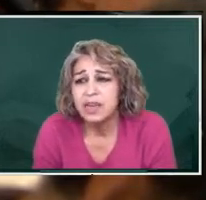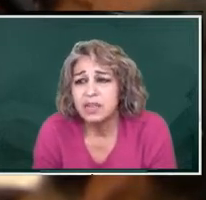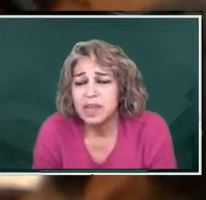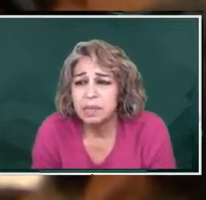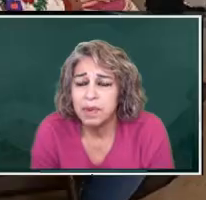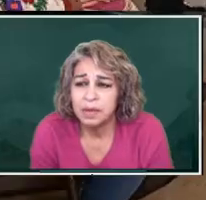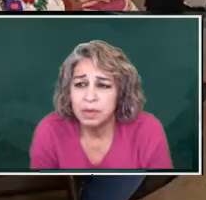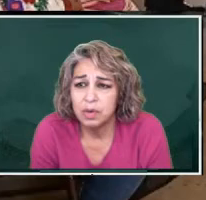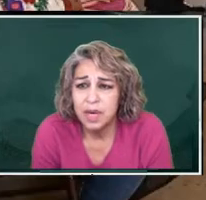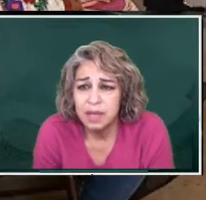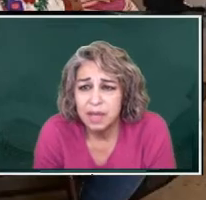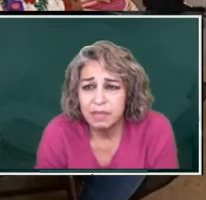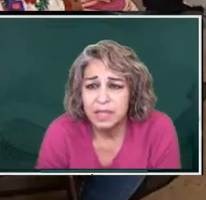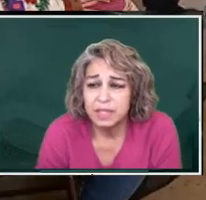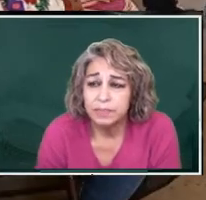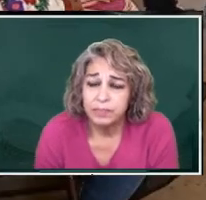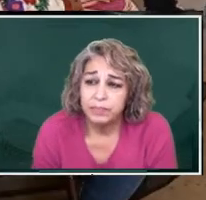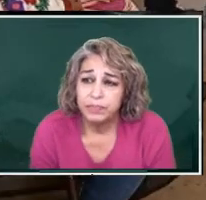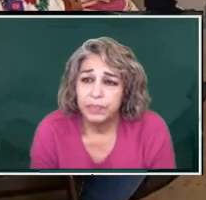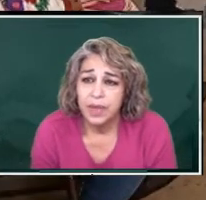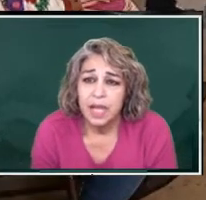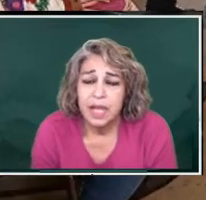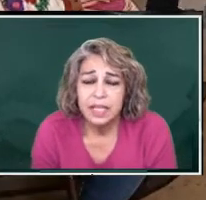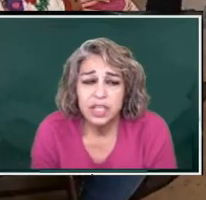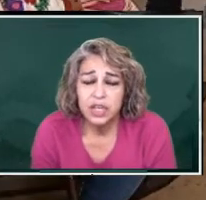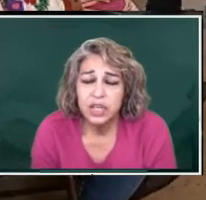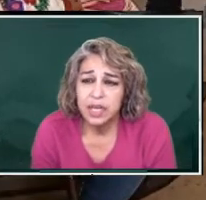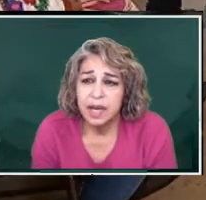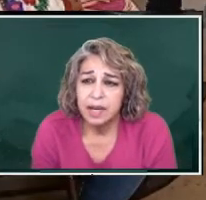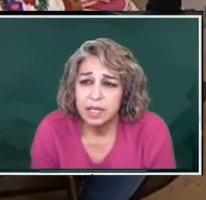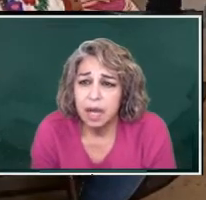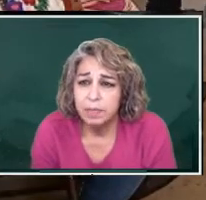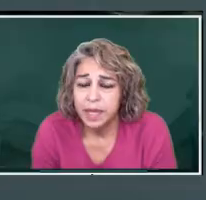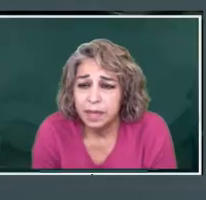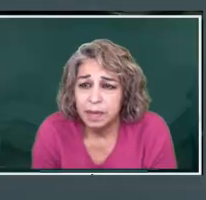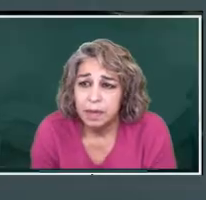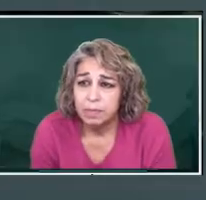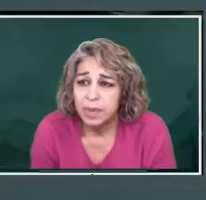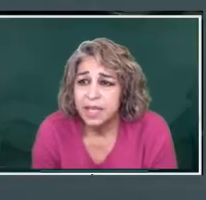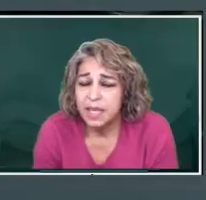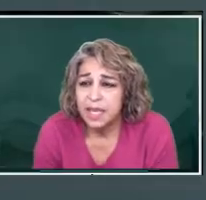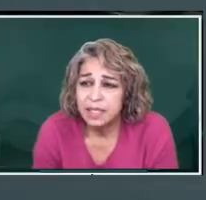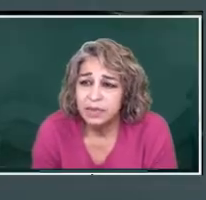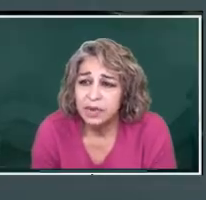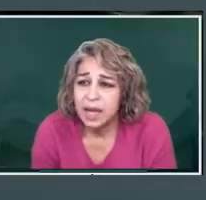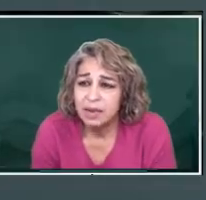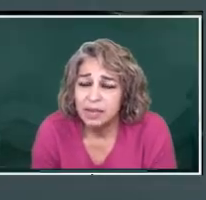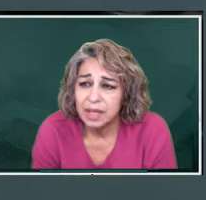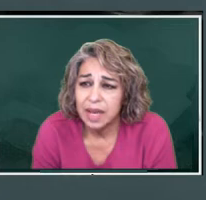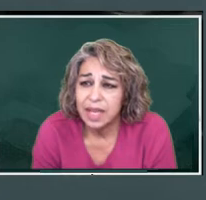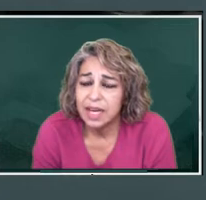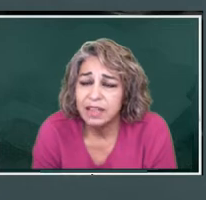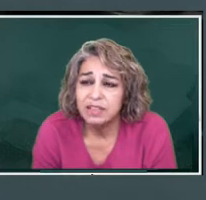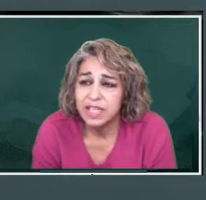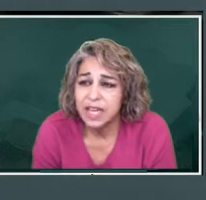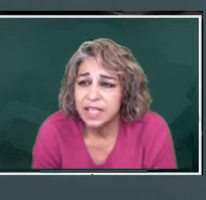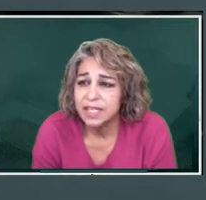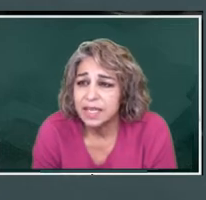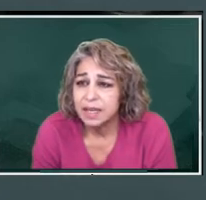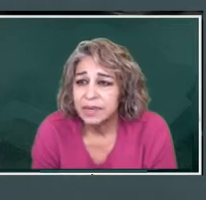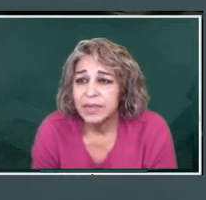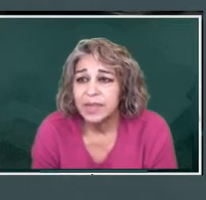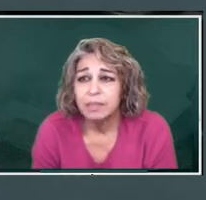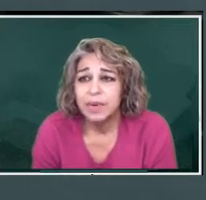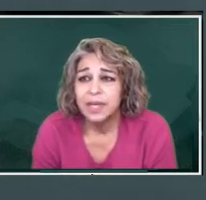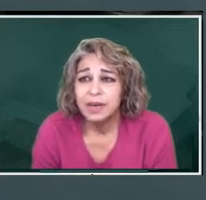How do you think about, or what do you think of this? It's a good topic. It's But in the case of Durango, like in other states.